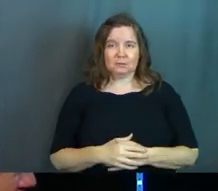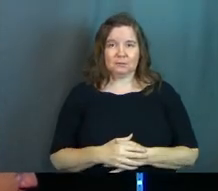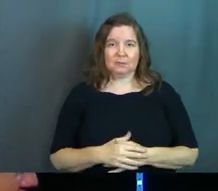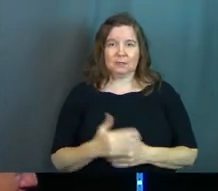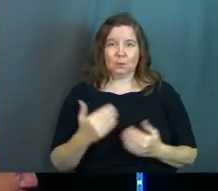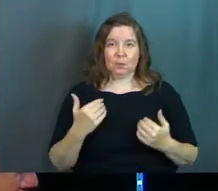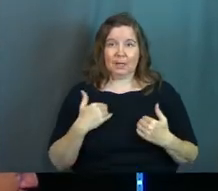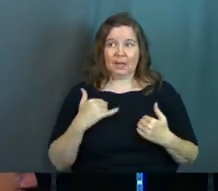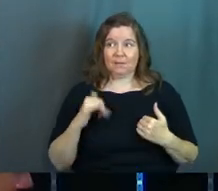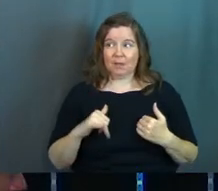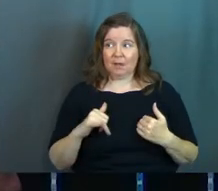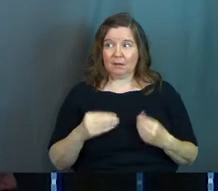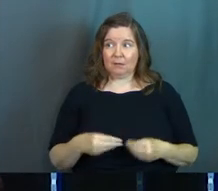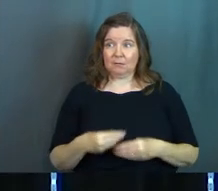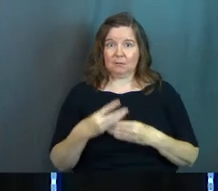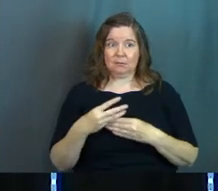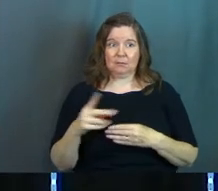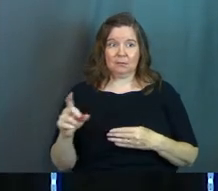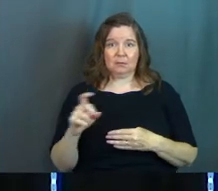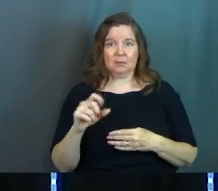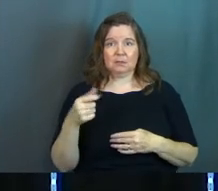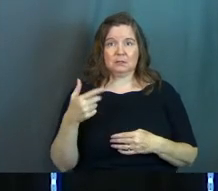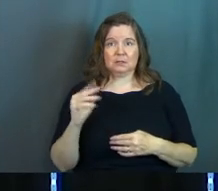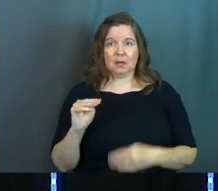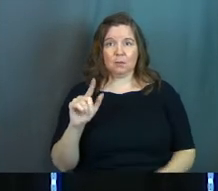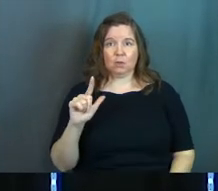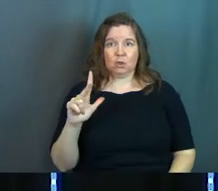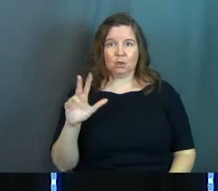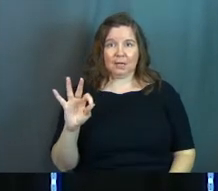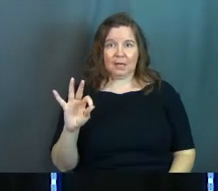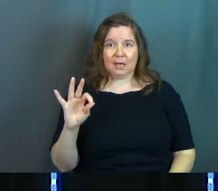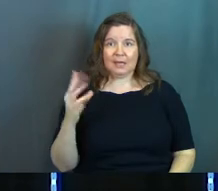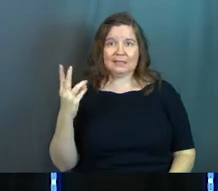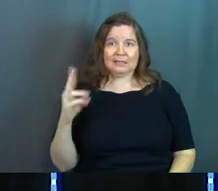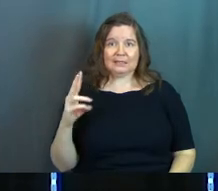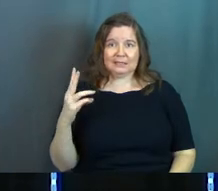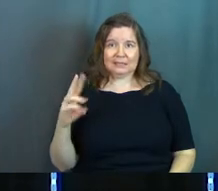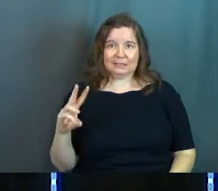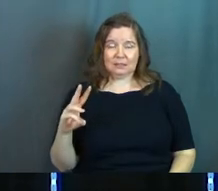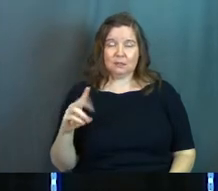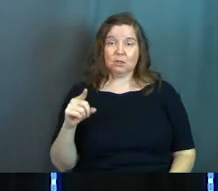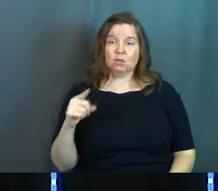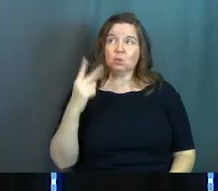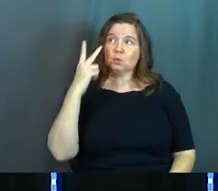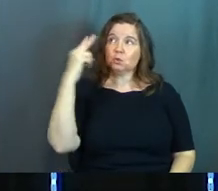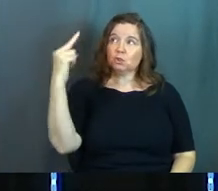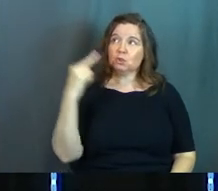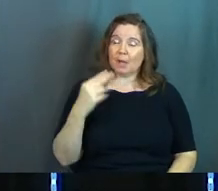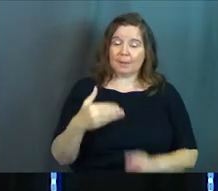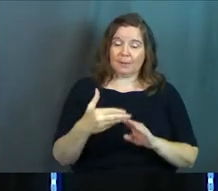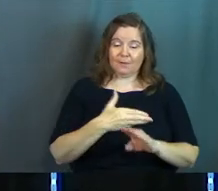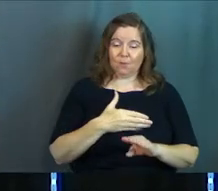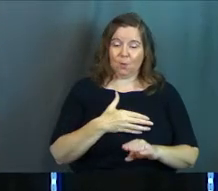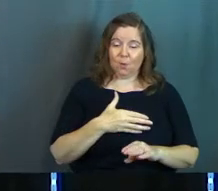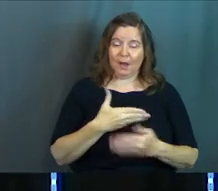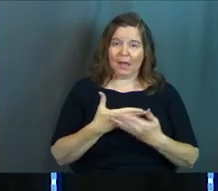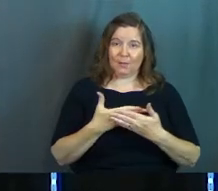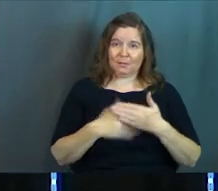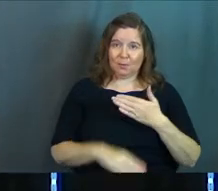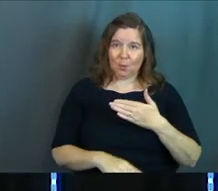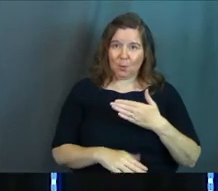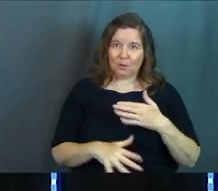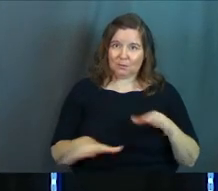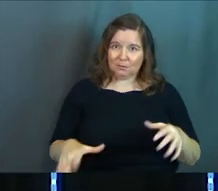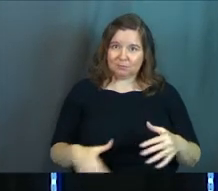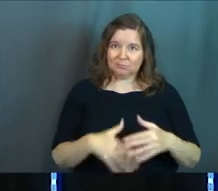Can we have that? Psalm 139, 16. You saw me before I was born. Take that in.